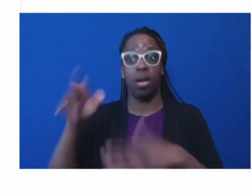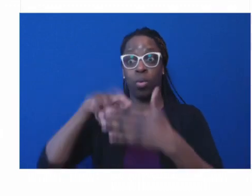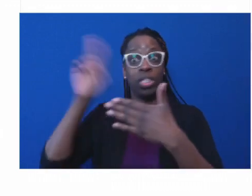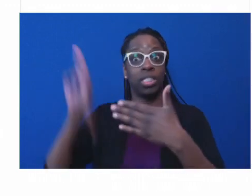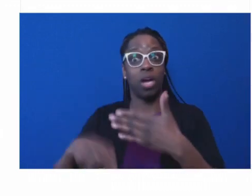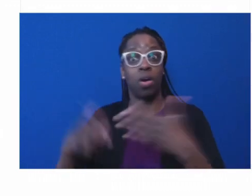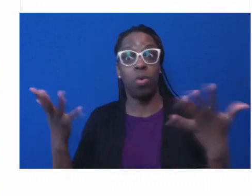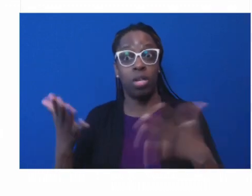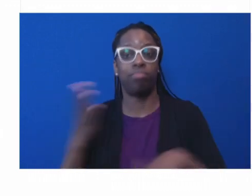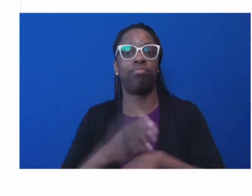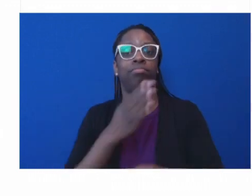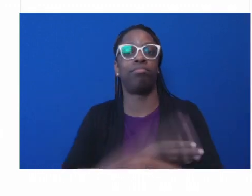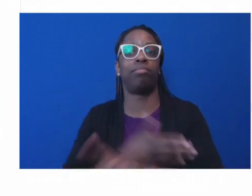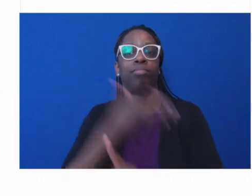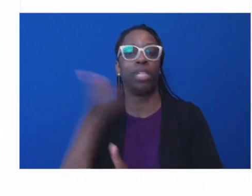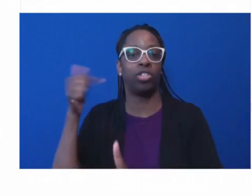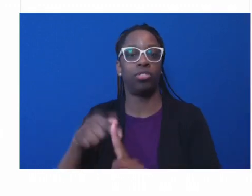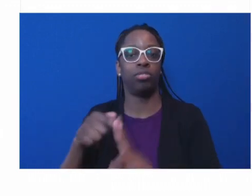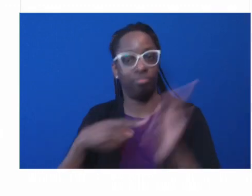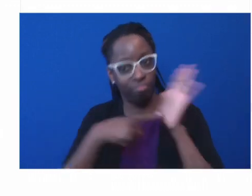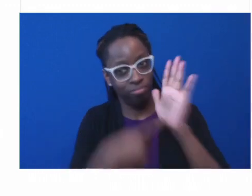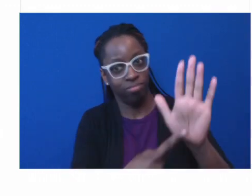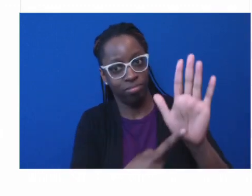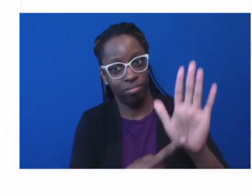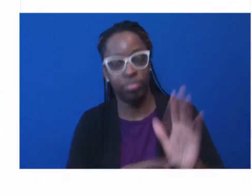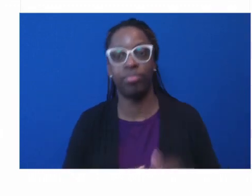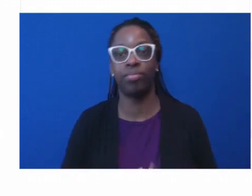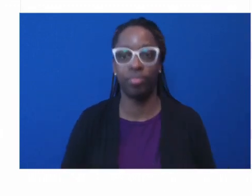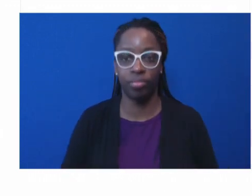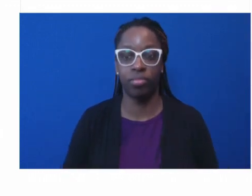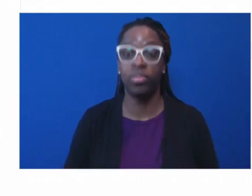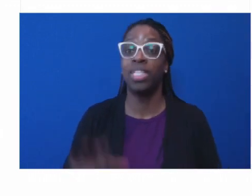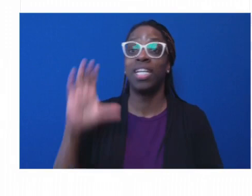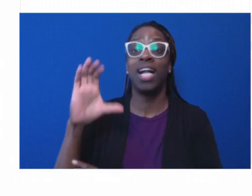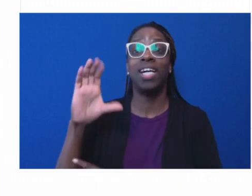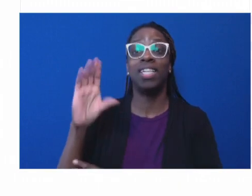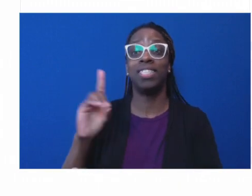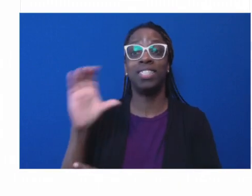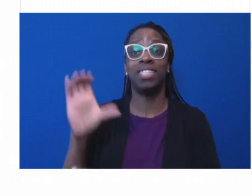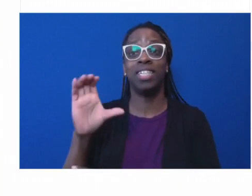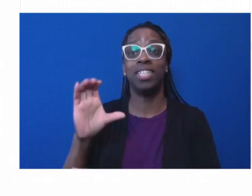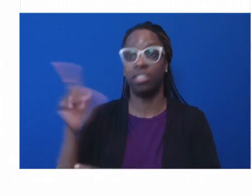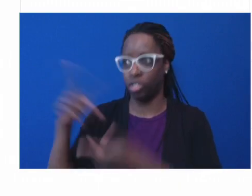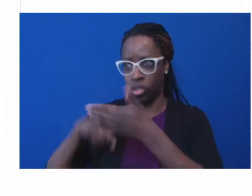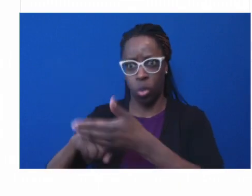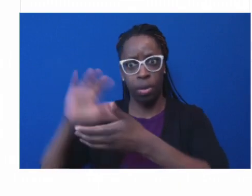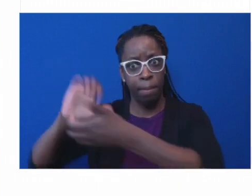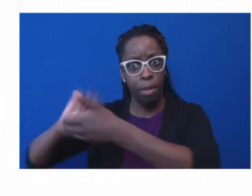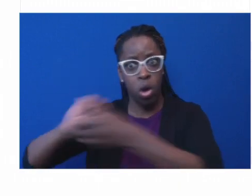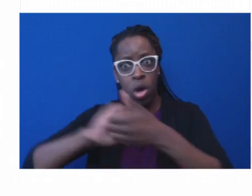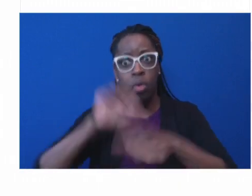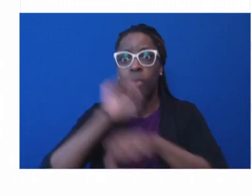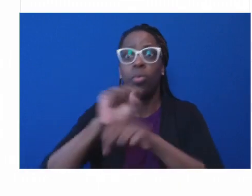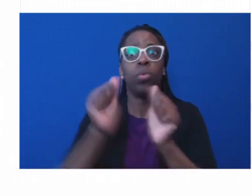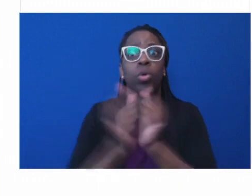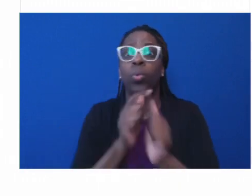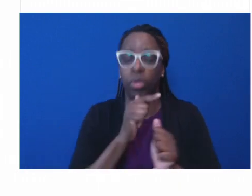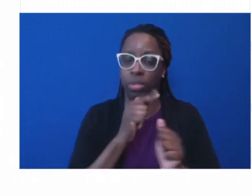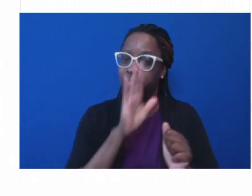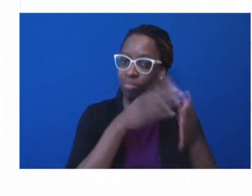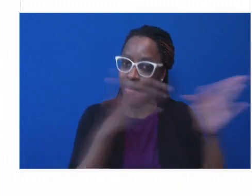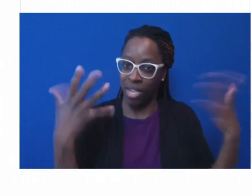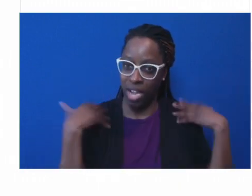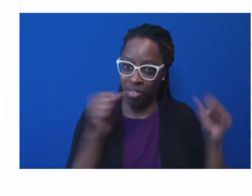who partnered with public health systems to do outreach, education about testing and vaccination, were able to identify